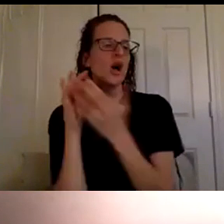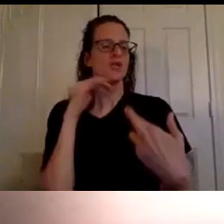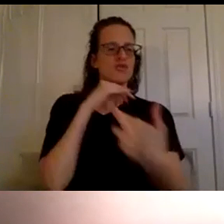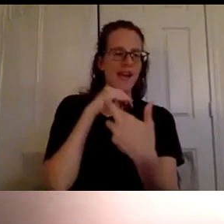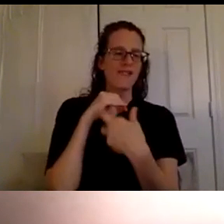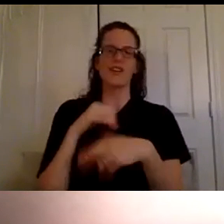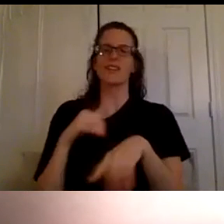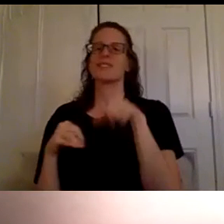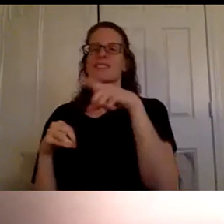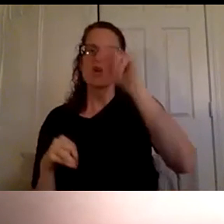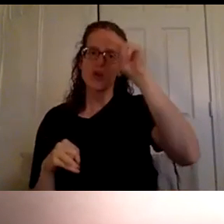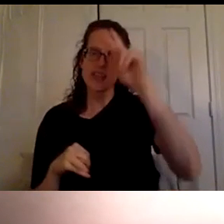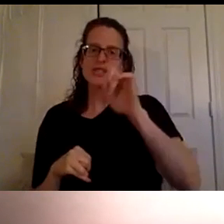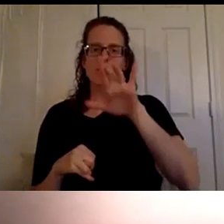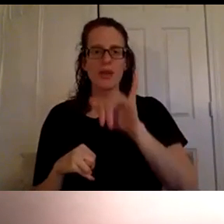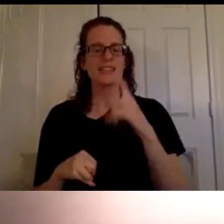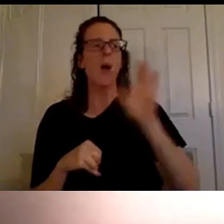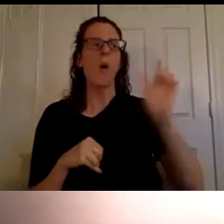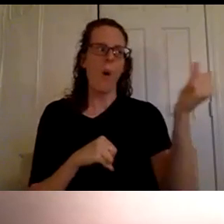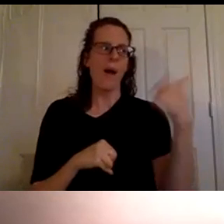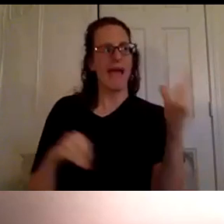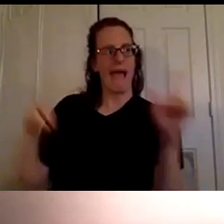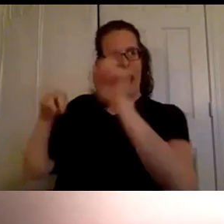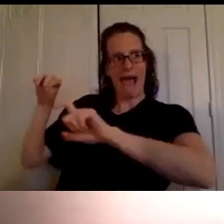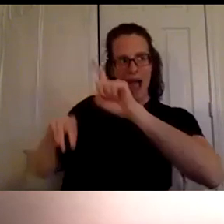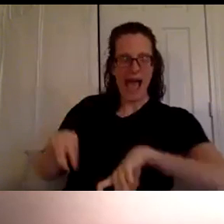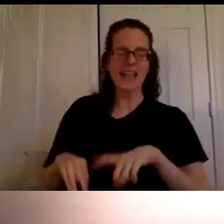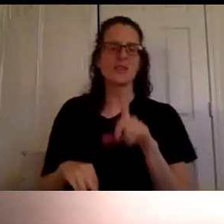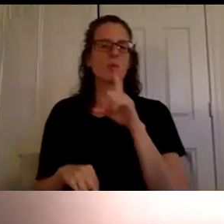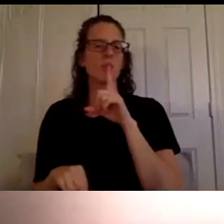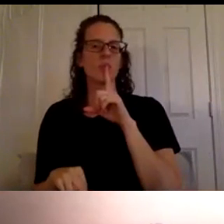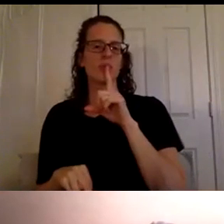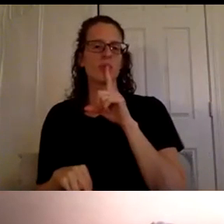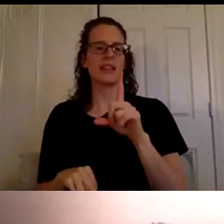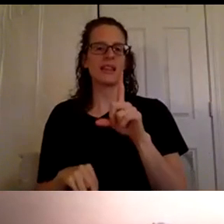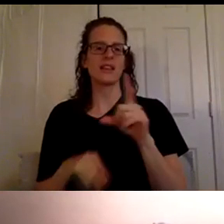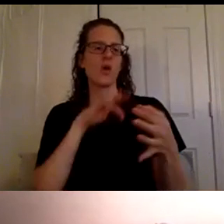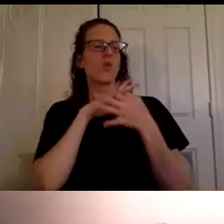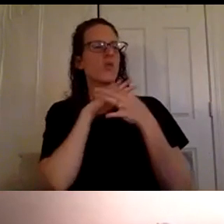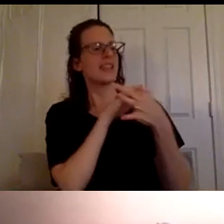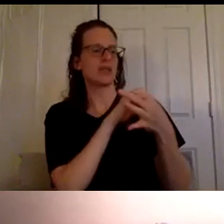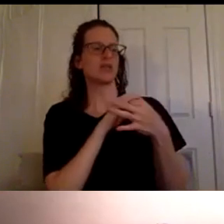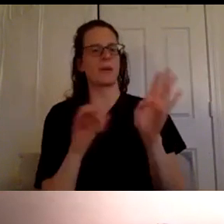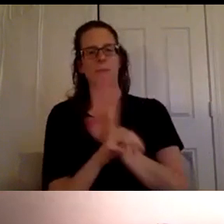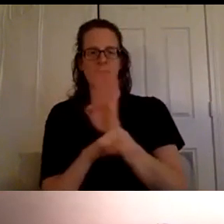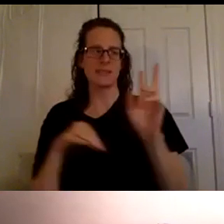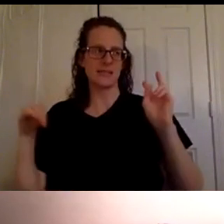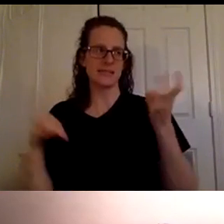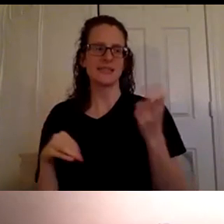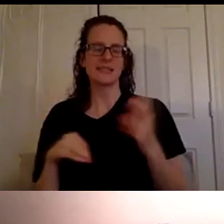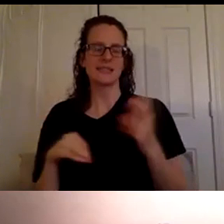um but um it's it's really a very much a relationship business um